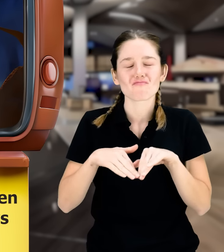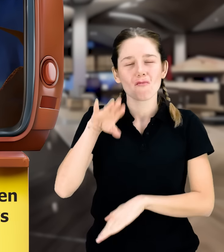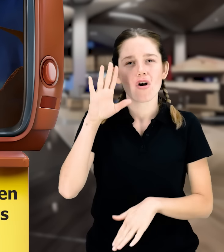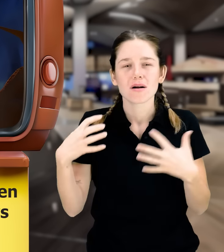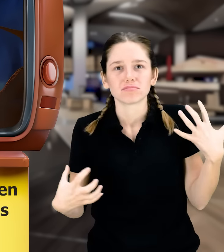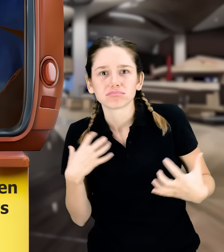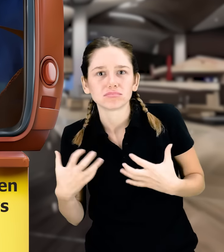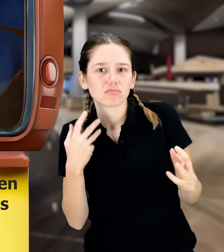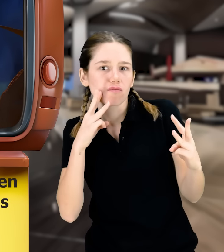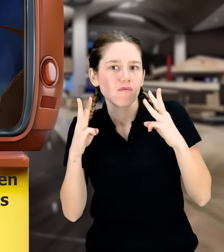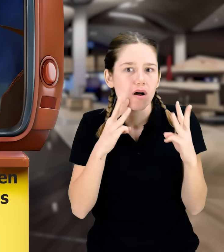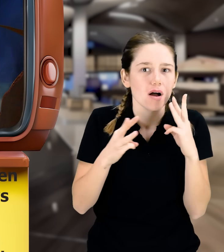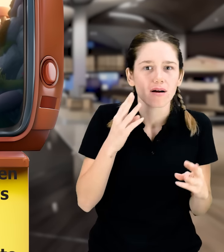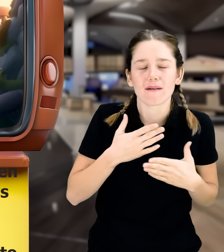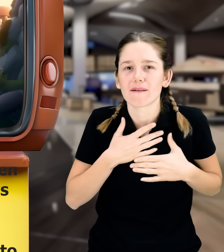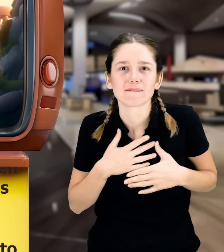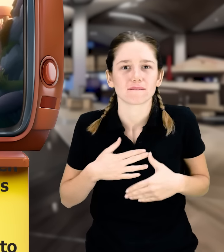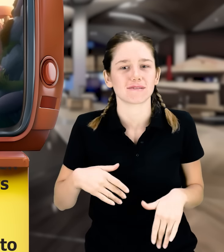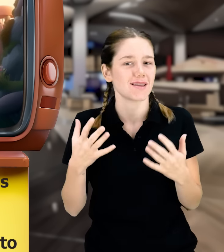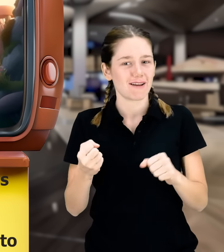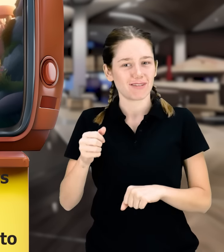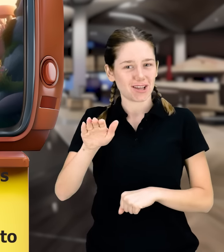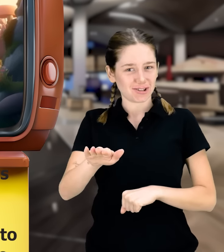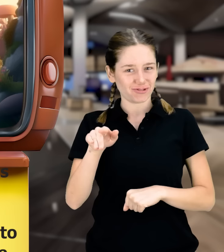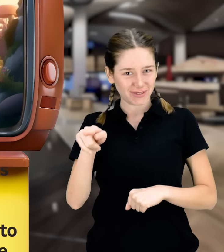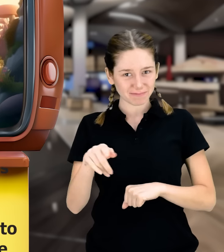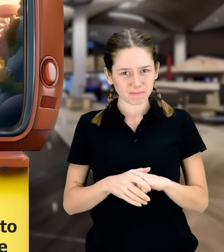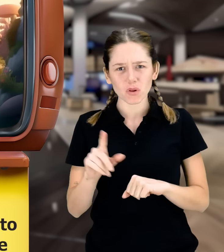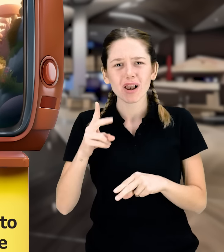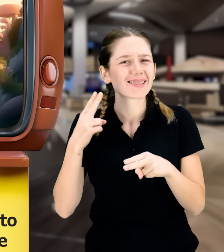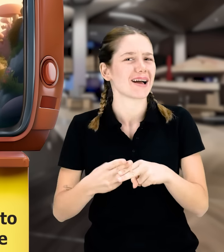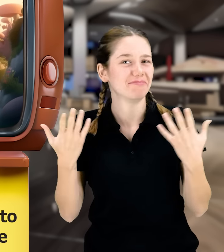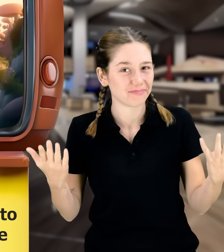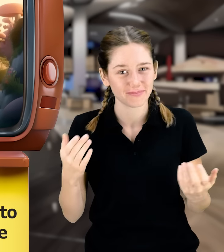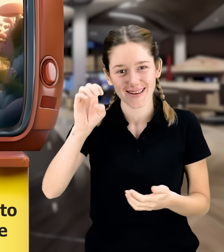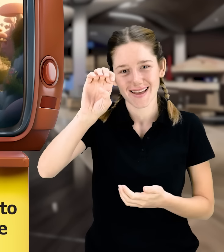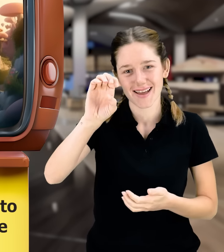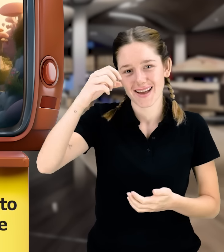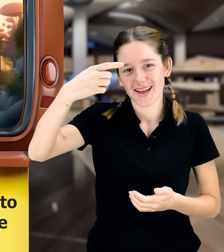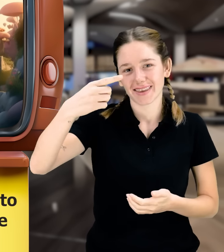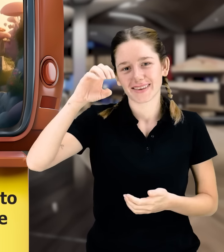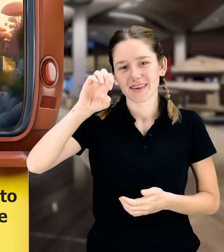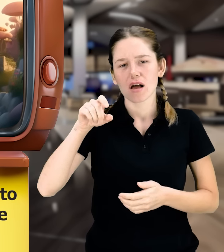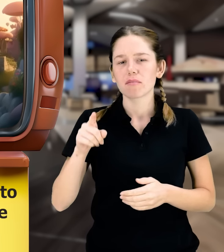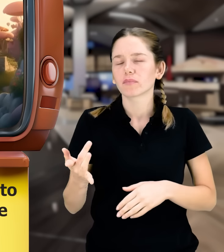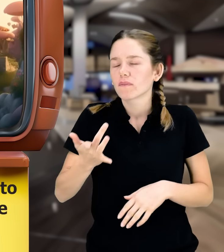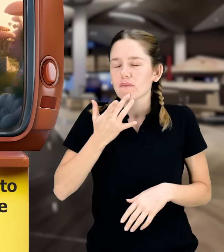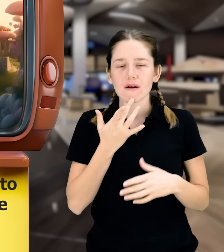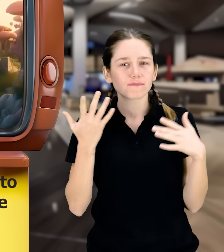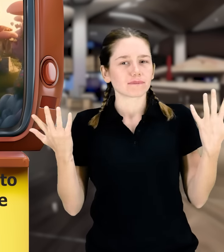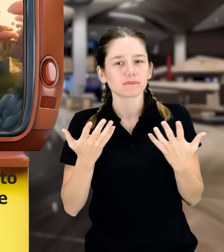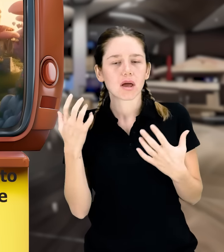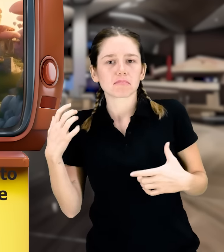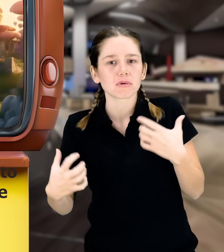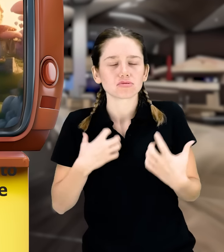eyes, who was always chasing adventures. His name was Ege. His favourite thing in the world